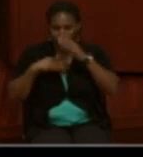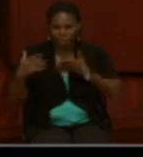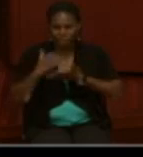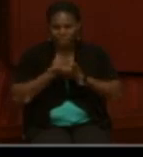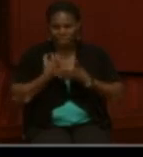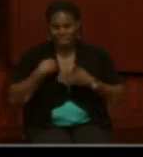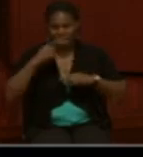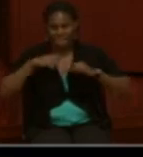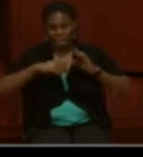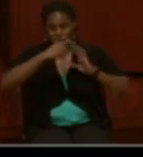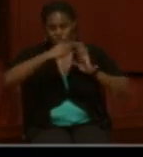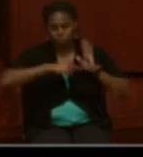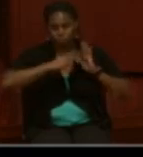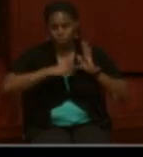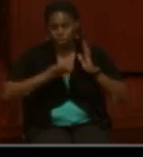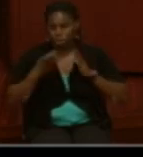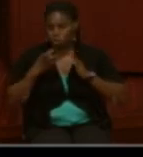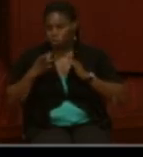couldn't read or write.